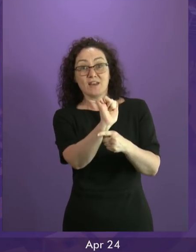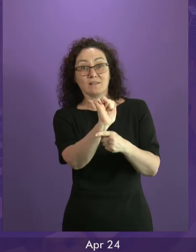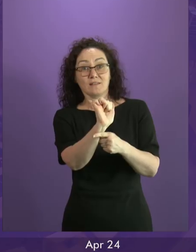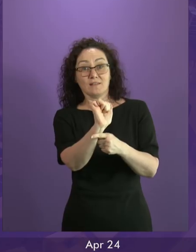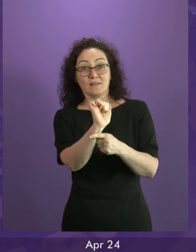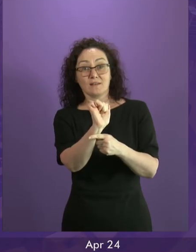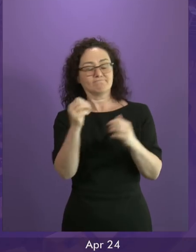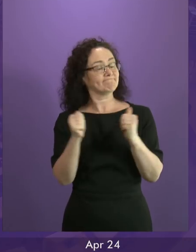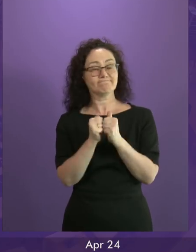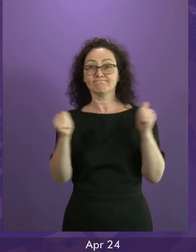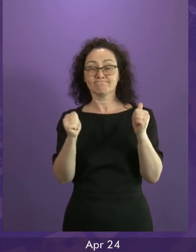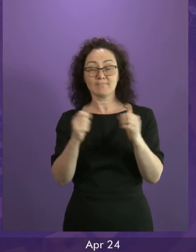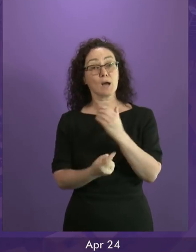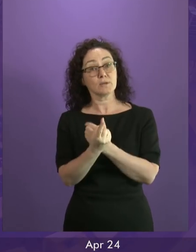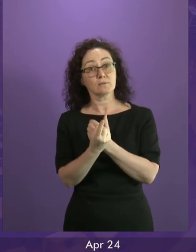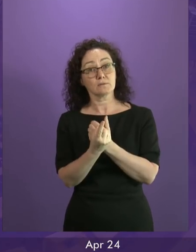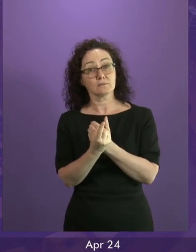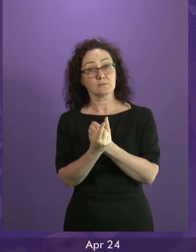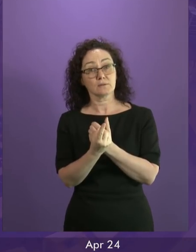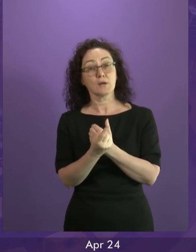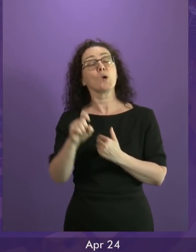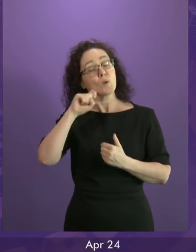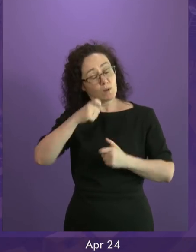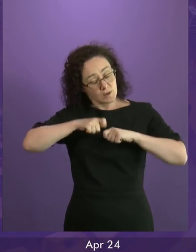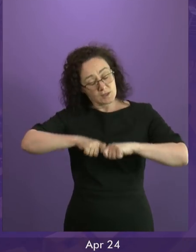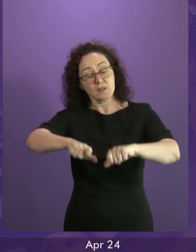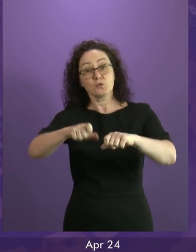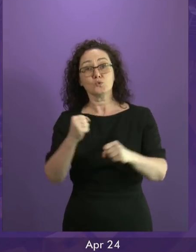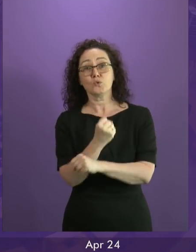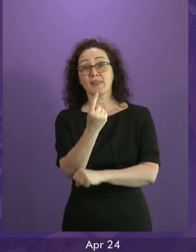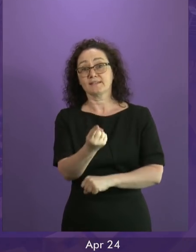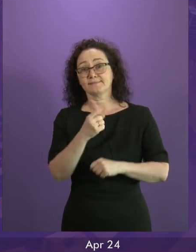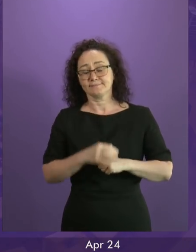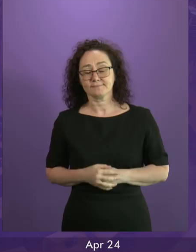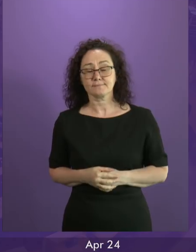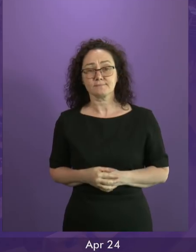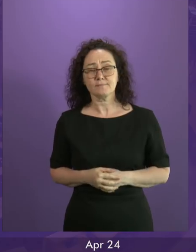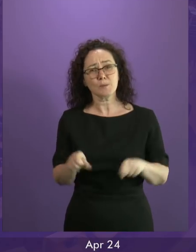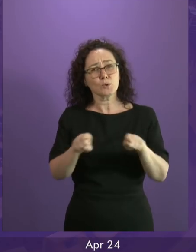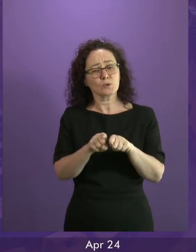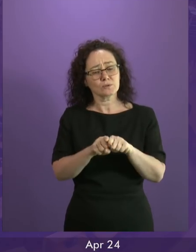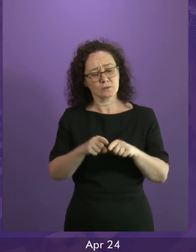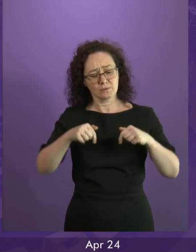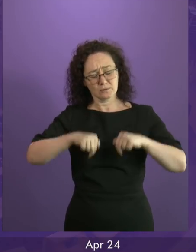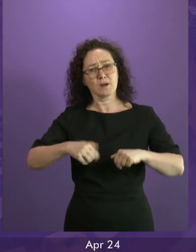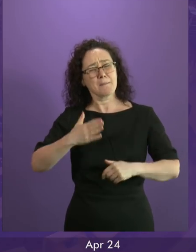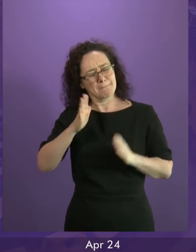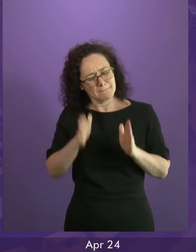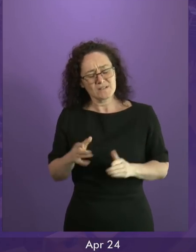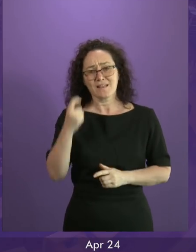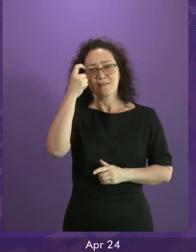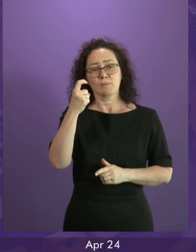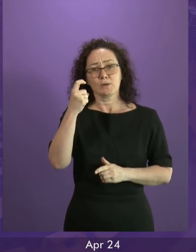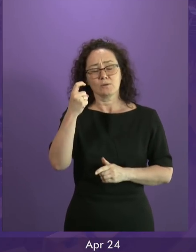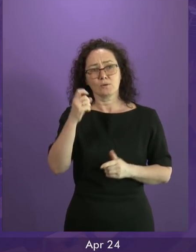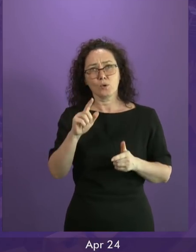will continue to do so. But we must also consider the best way forward for Scotland in the event that the